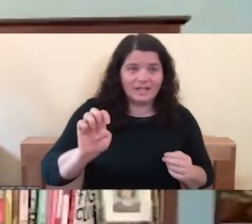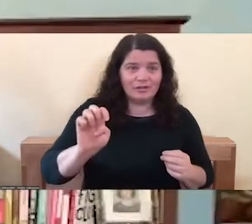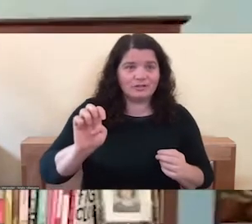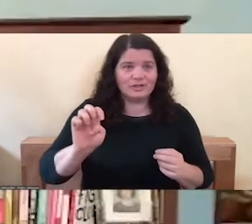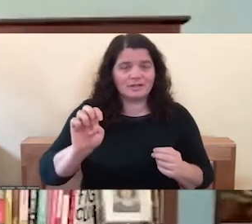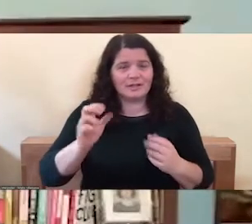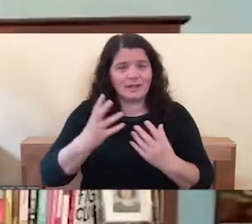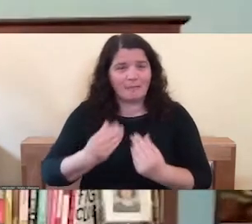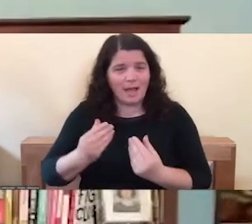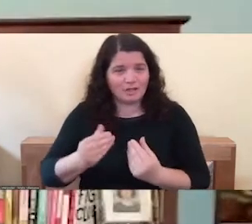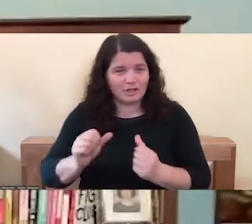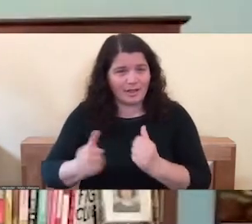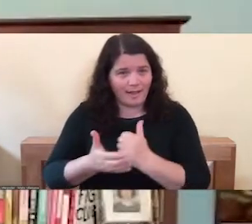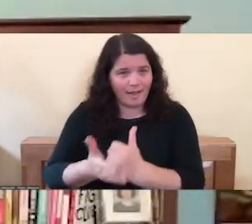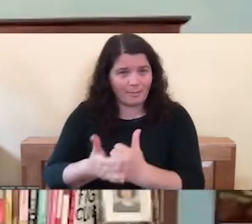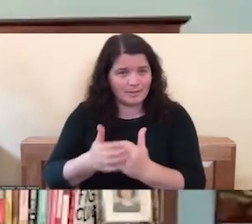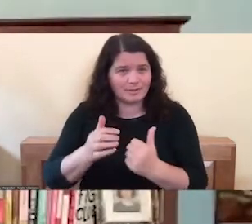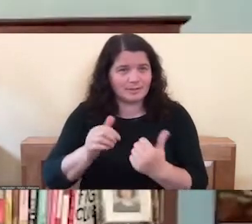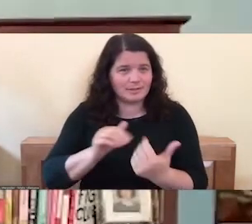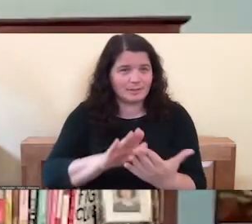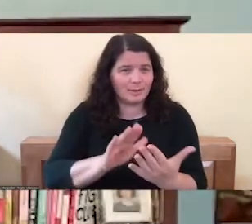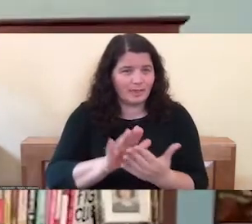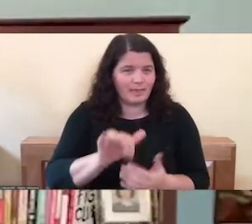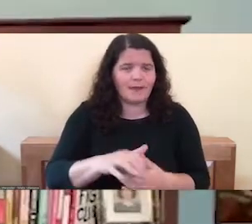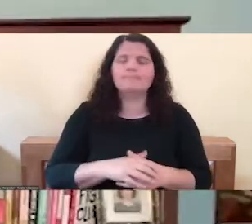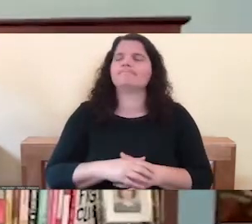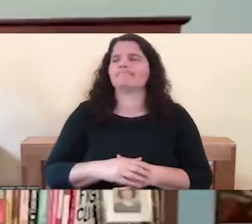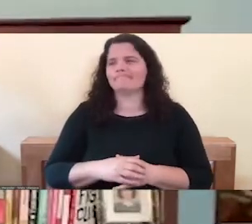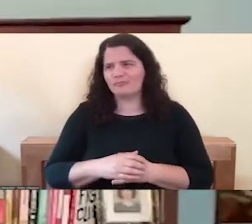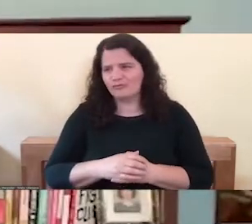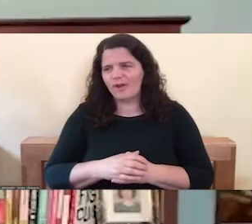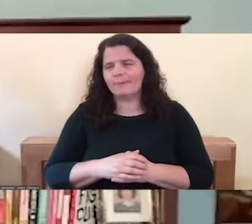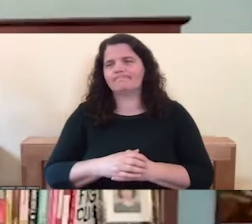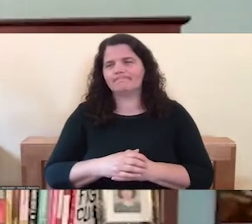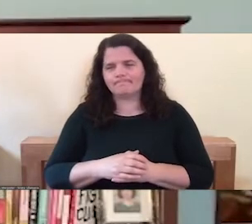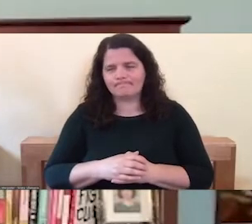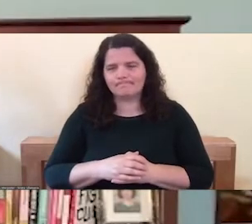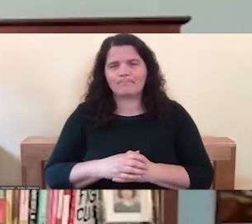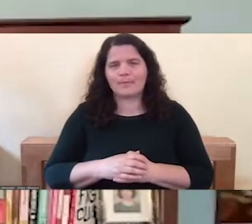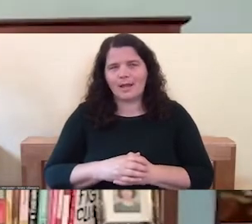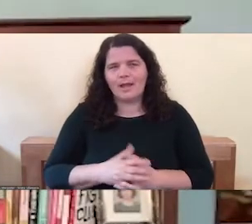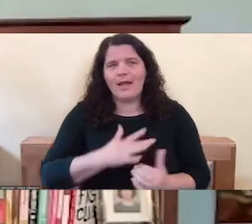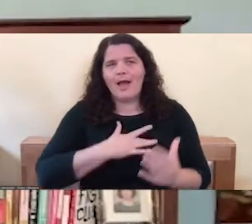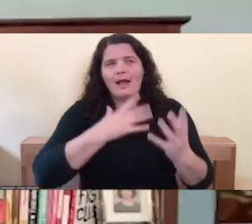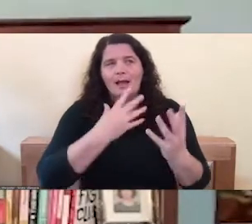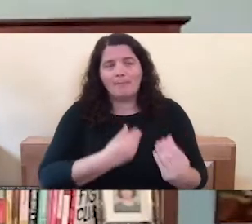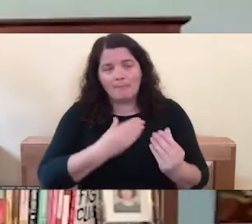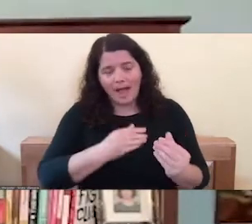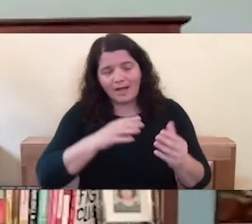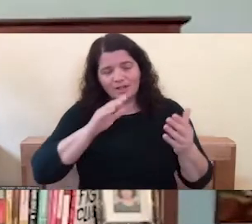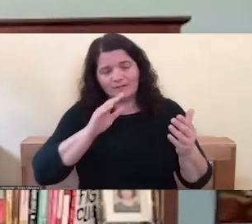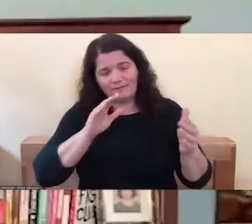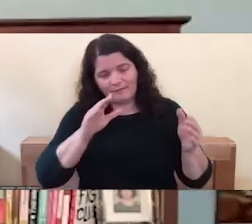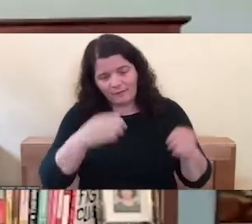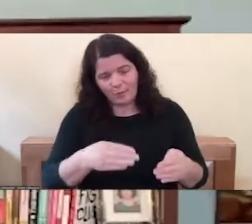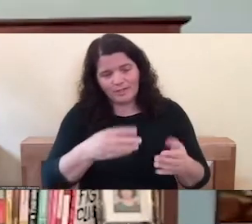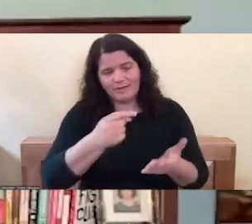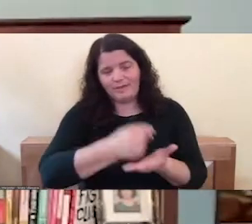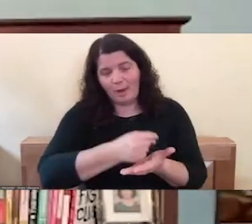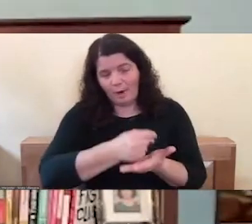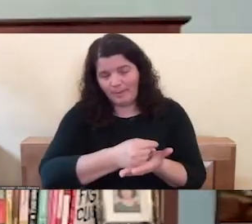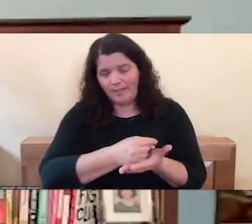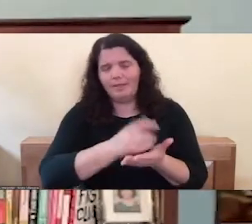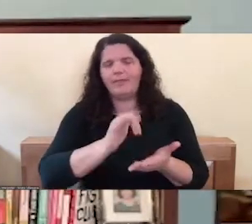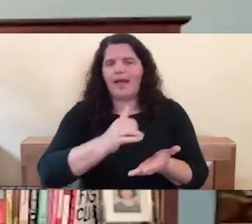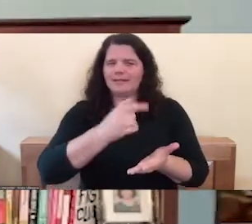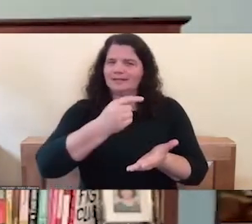Yeah. Yeah. So, so it's interesting. Compassion focused therapy is a therapeutic approach specifically